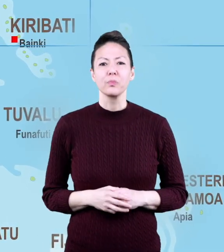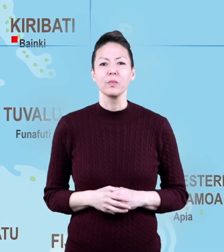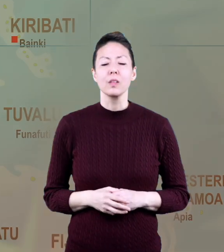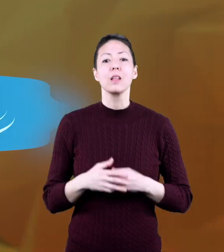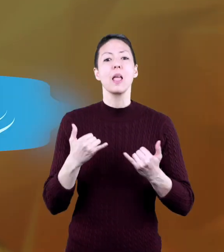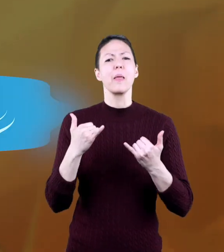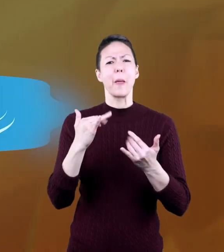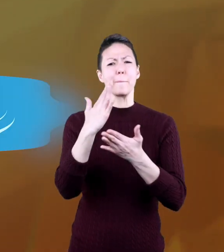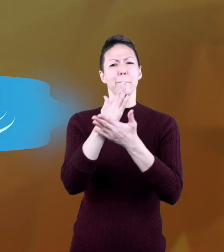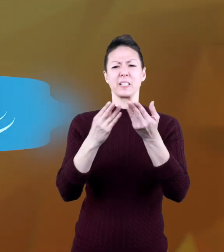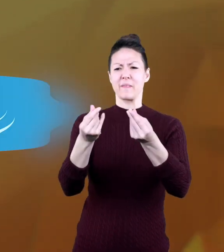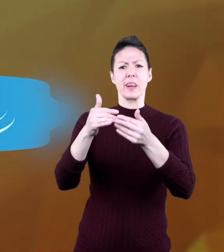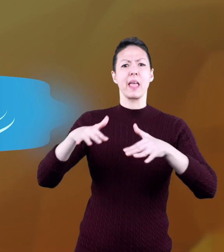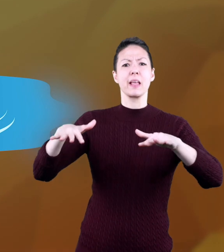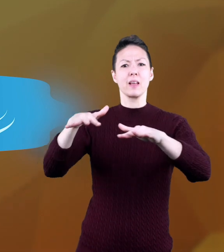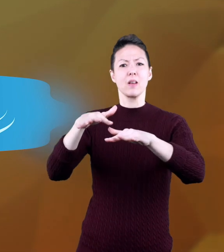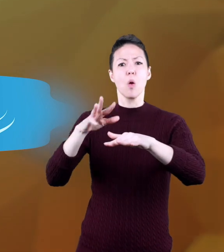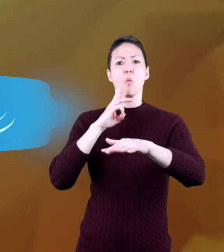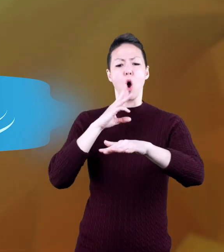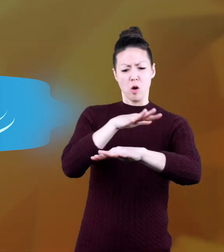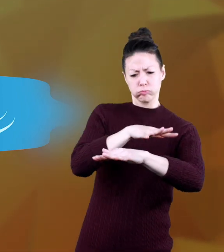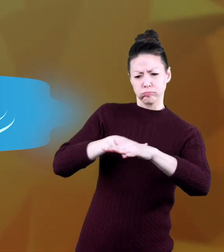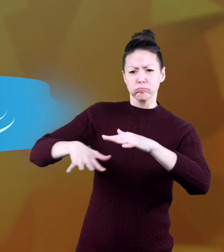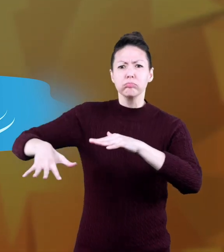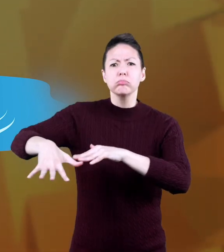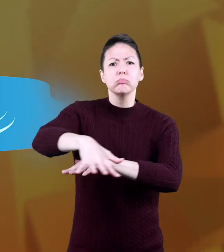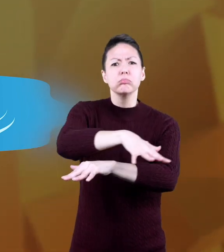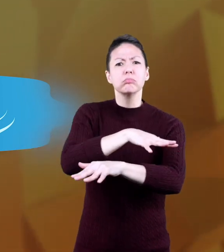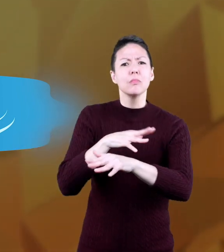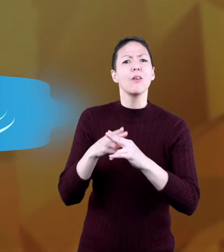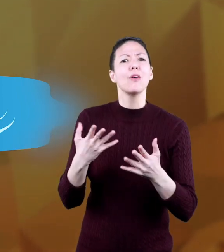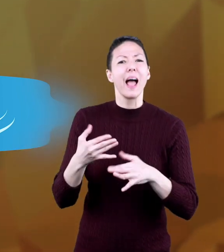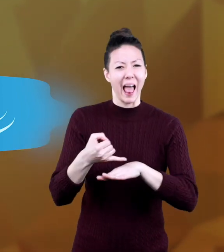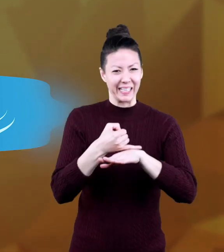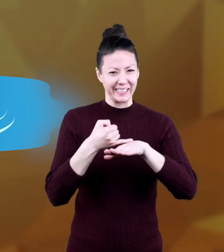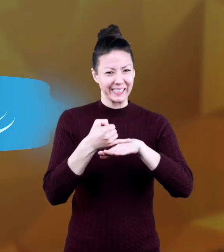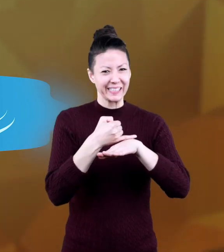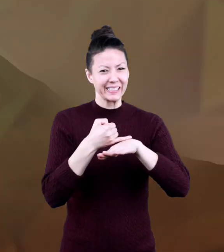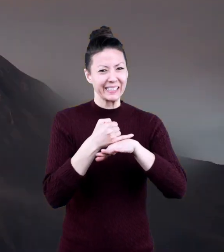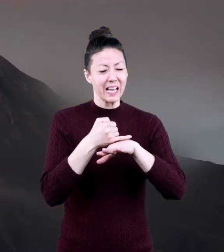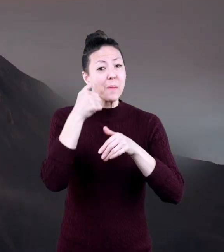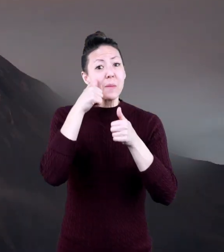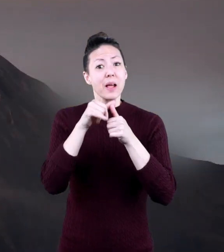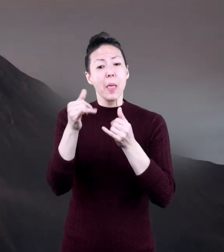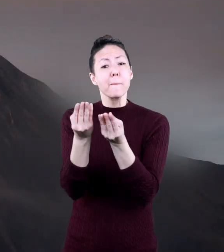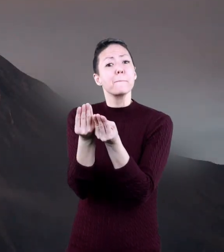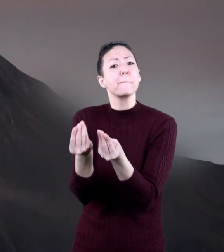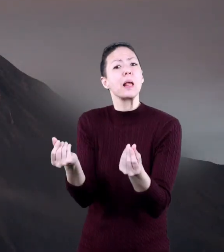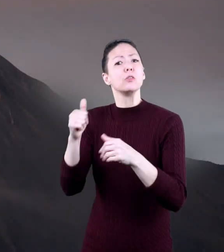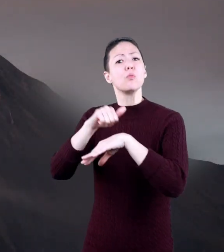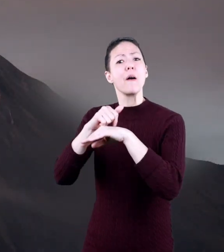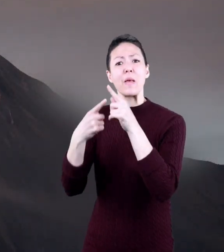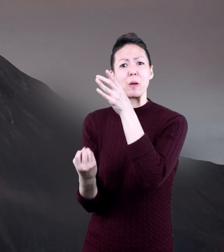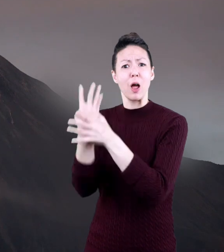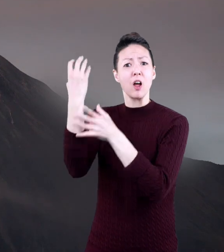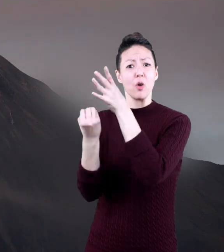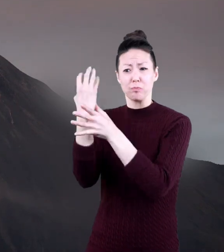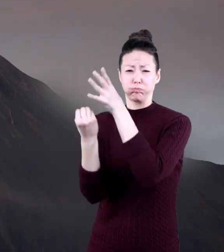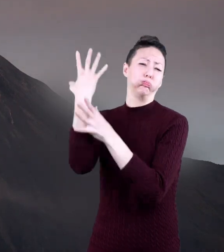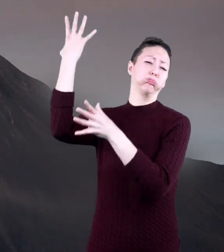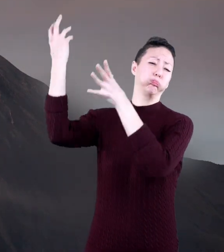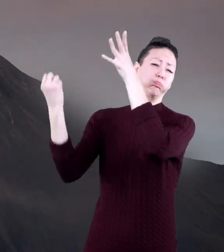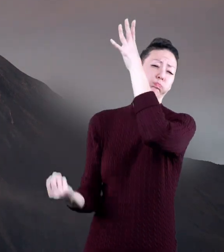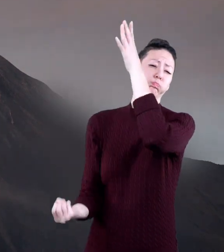We call a piece of land that's surrounded by water an island. Remember the melted rock that volcanoes